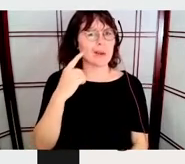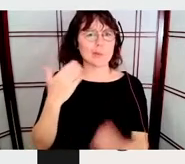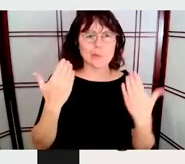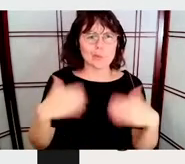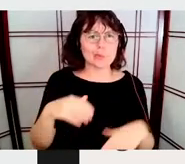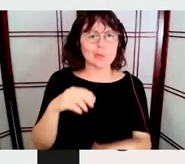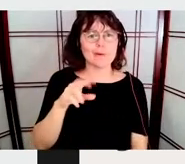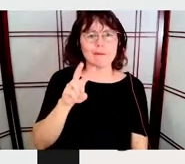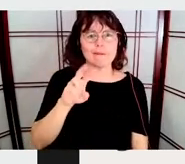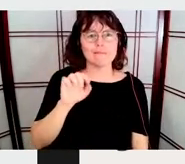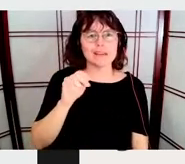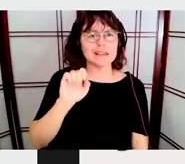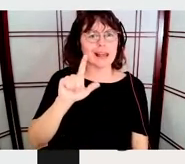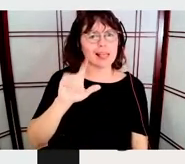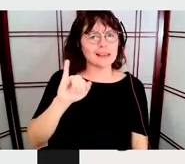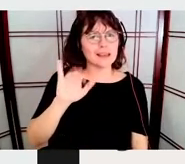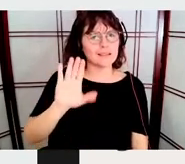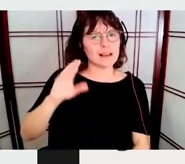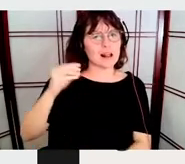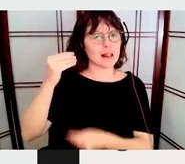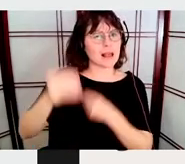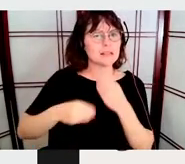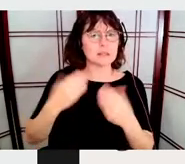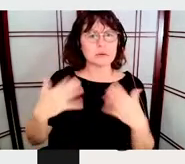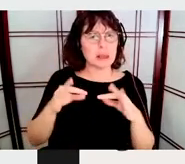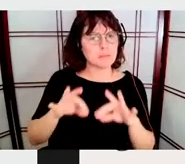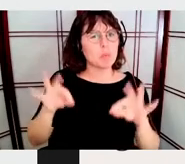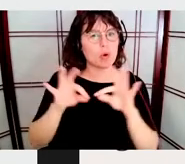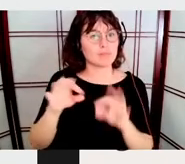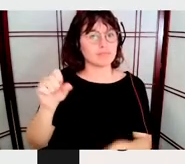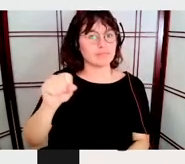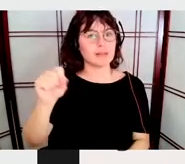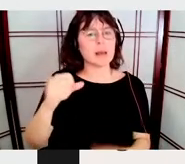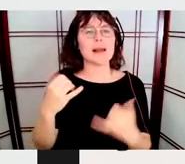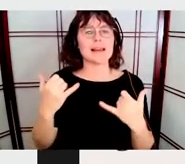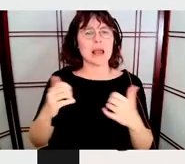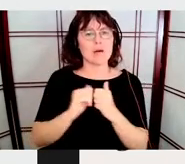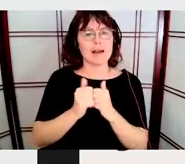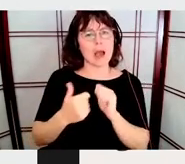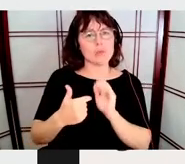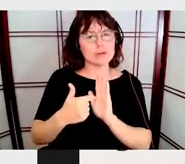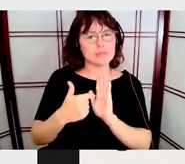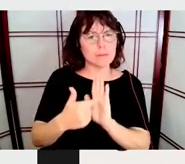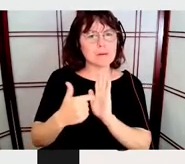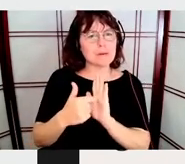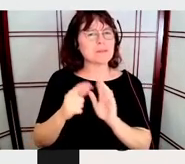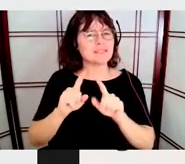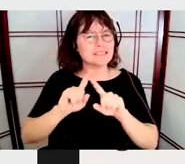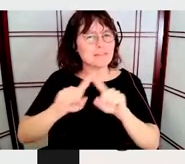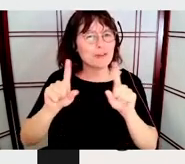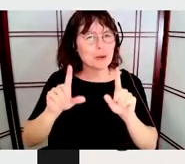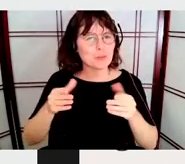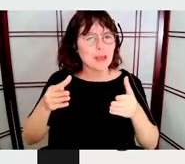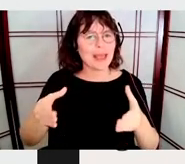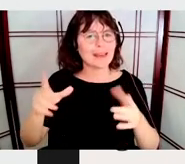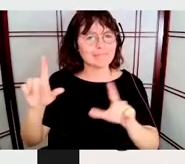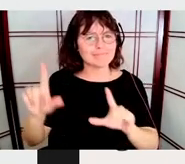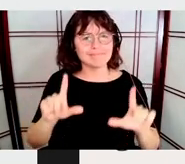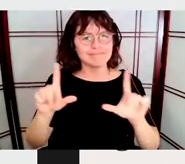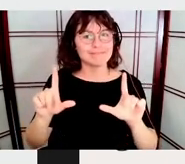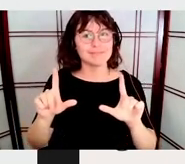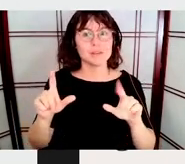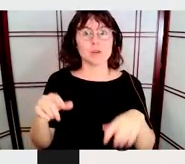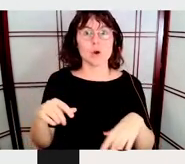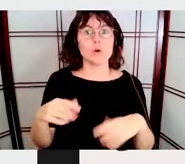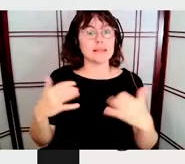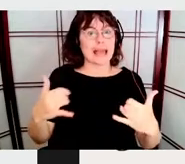was never done before. That is using image and type into a poster because that's what a poster is, is